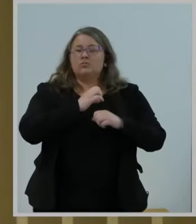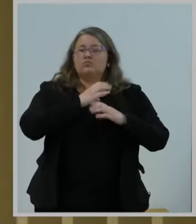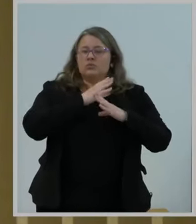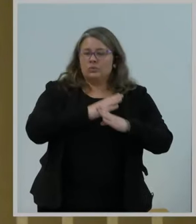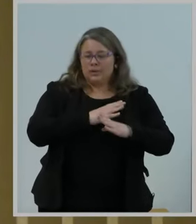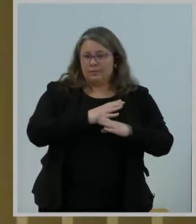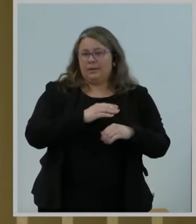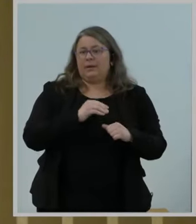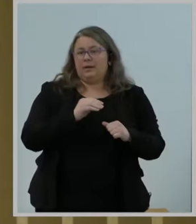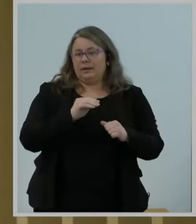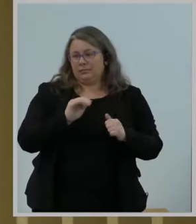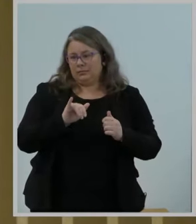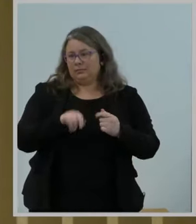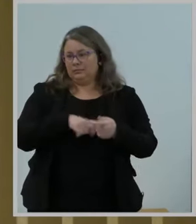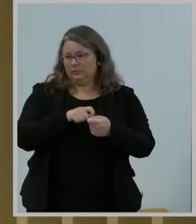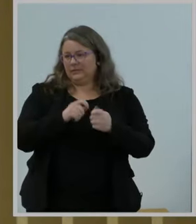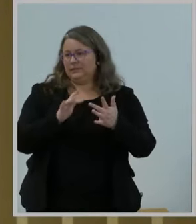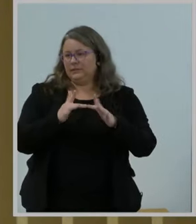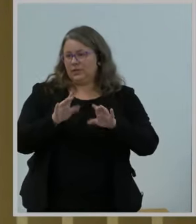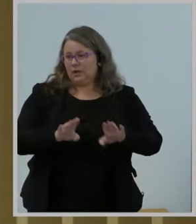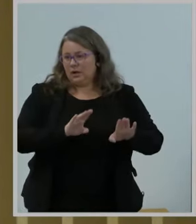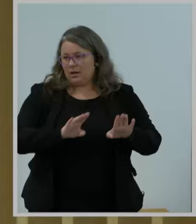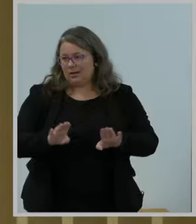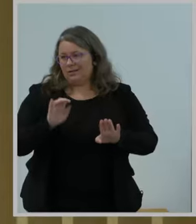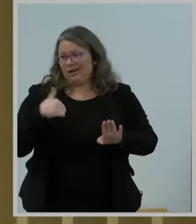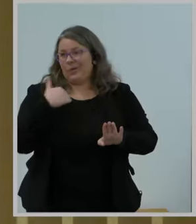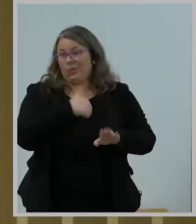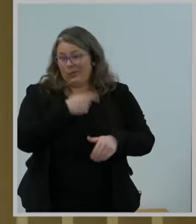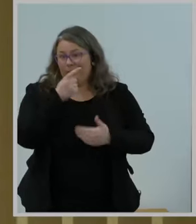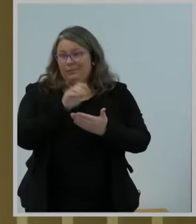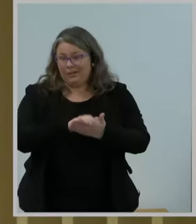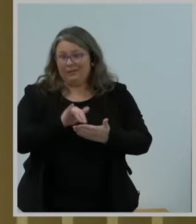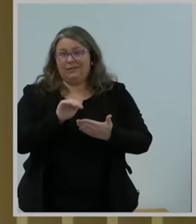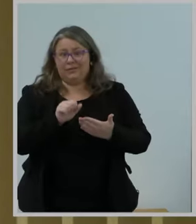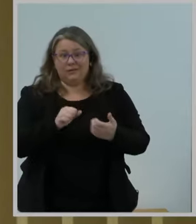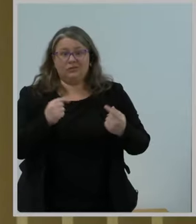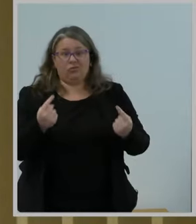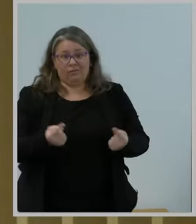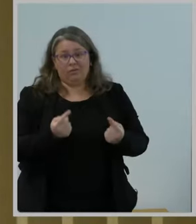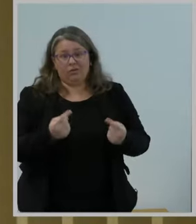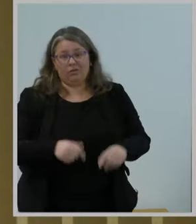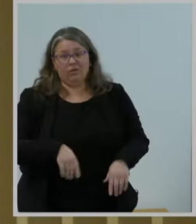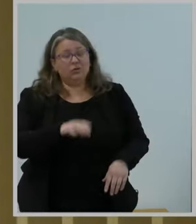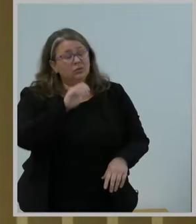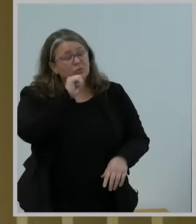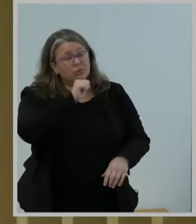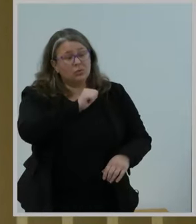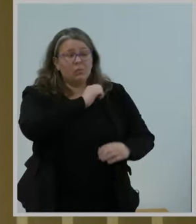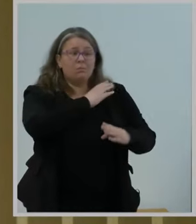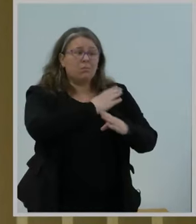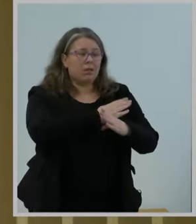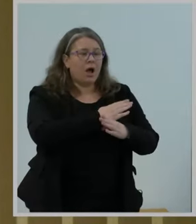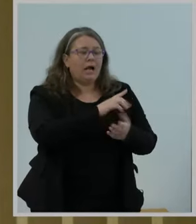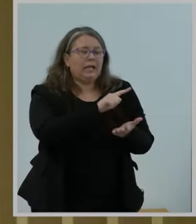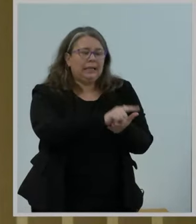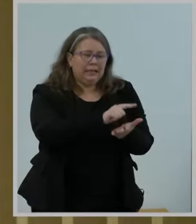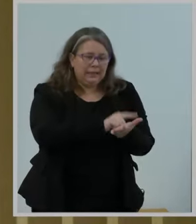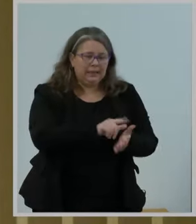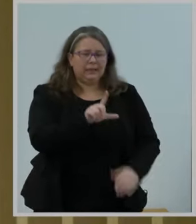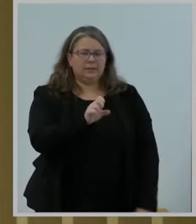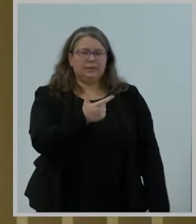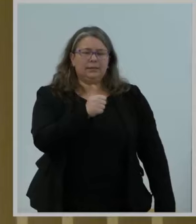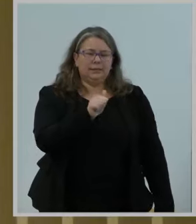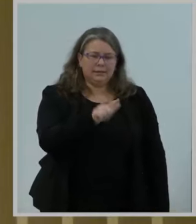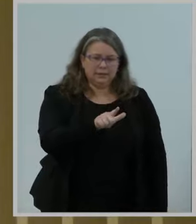is harmful. Don't block legal content. Don't throttle legal content. Don't engage